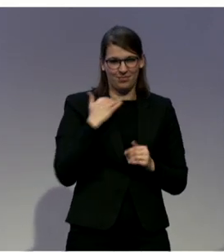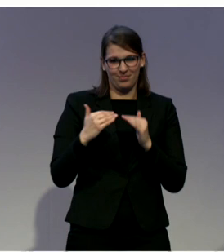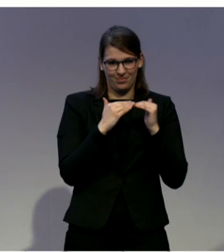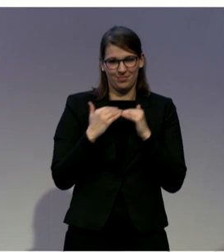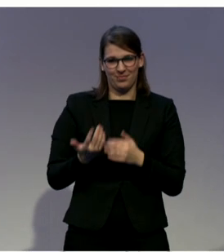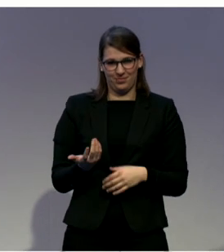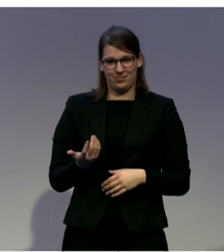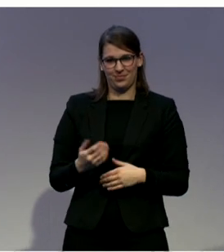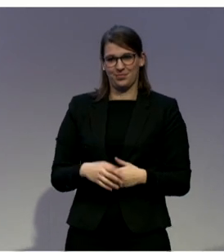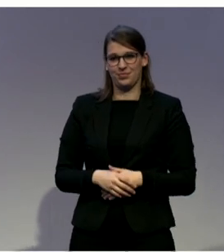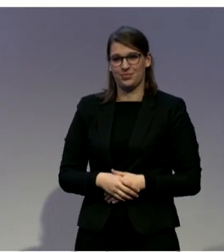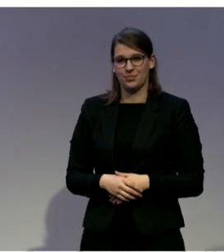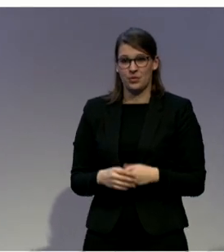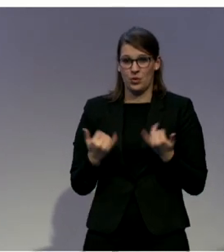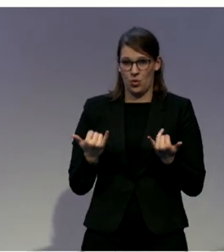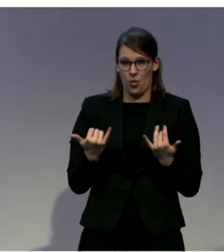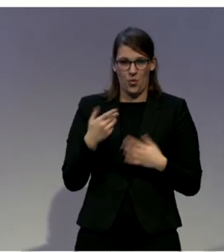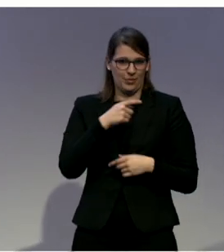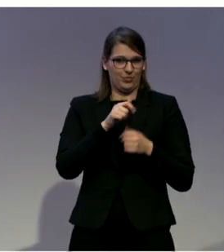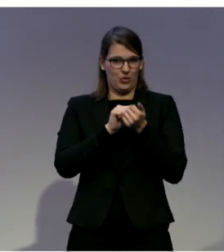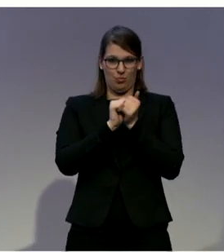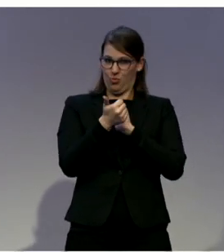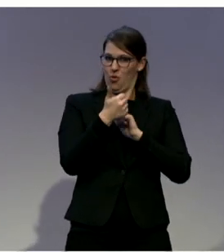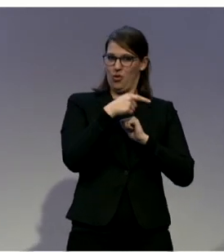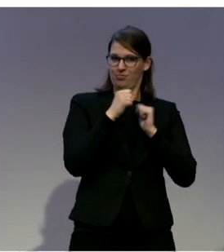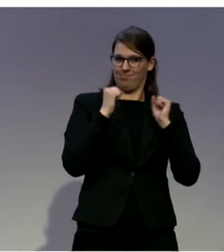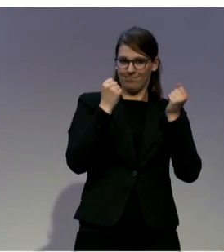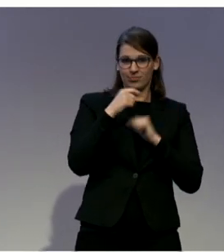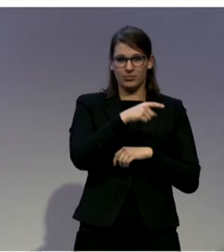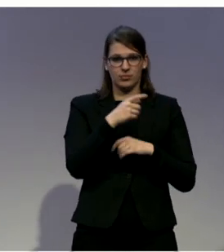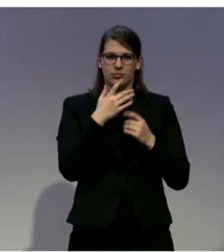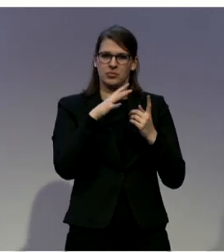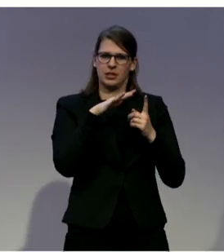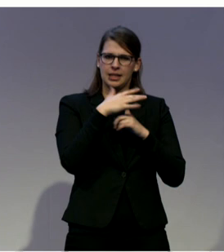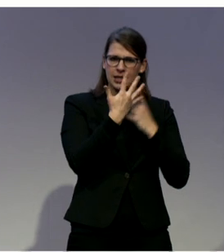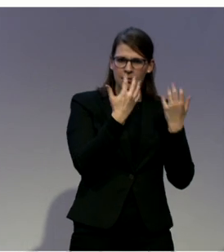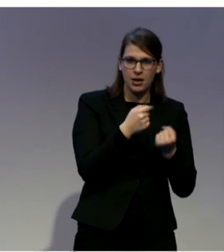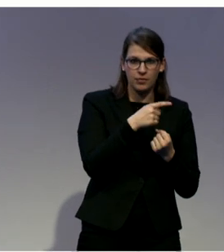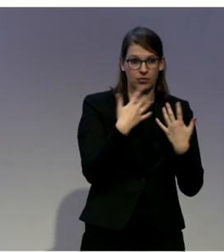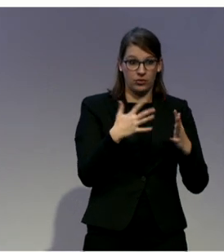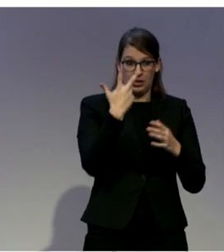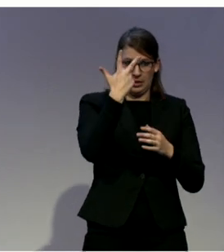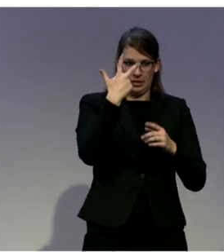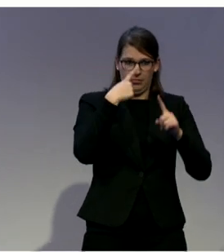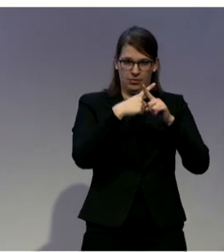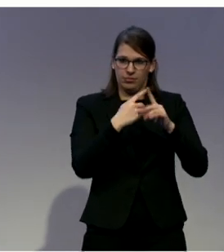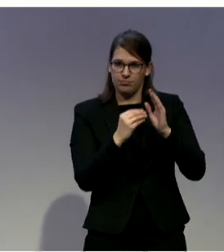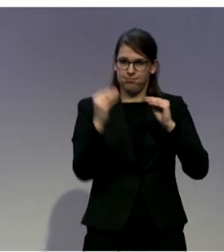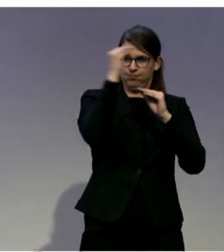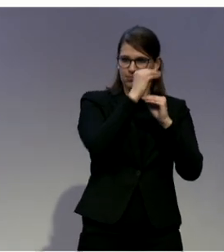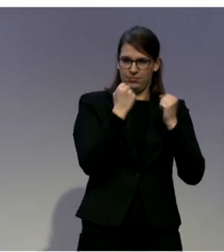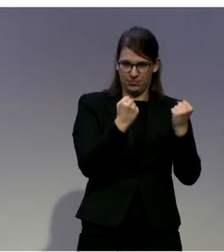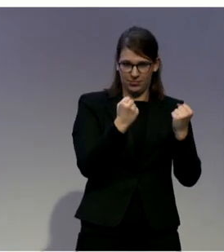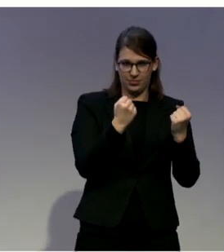300%. Our Combat Center established the Croatian Para Taekwondo Committee,